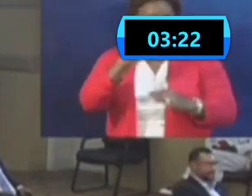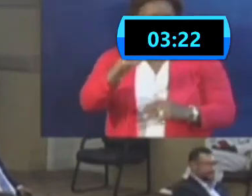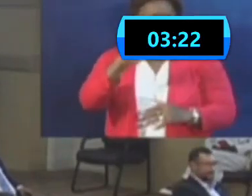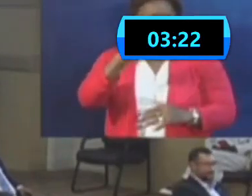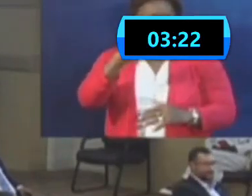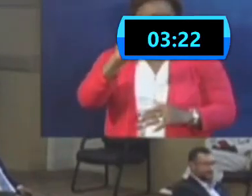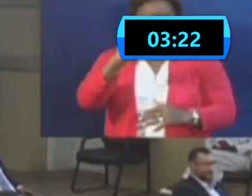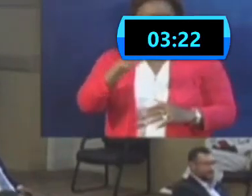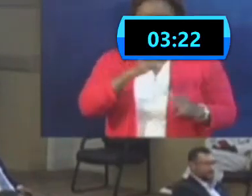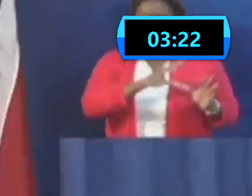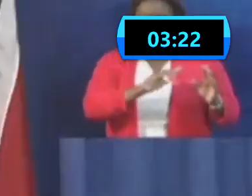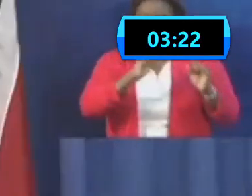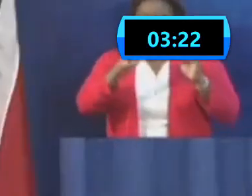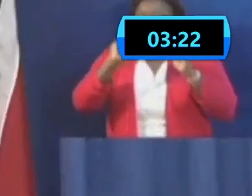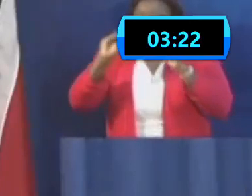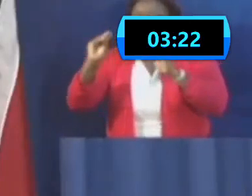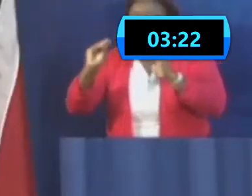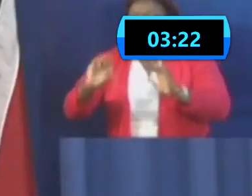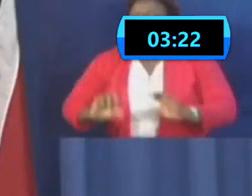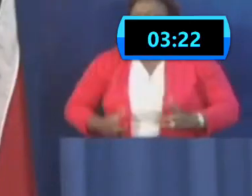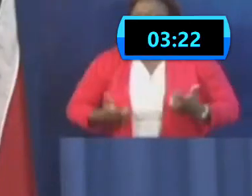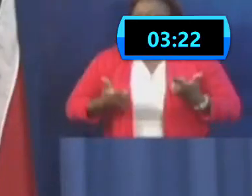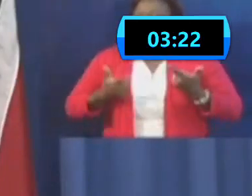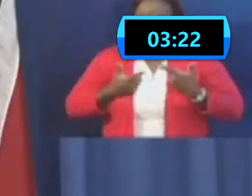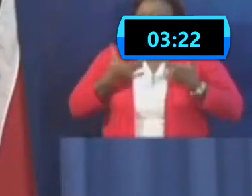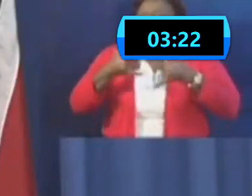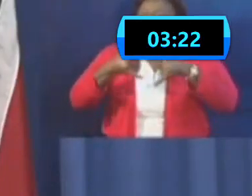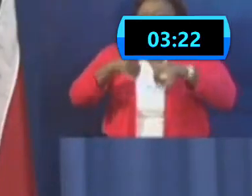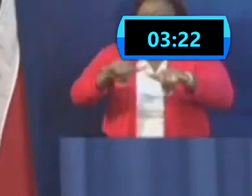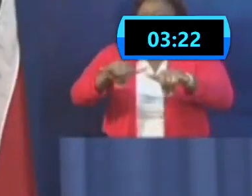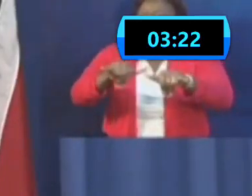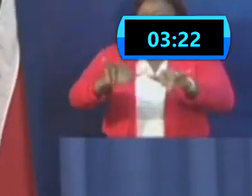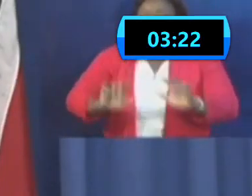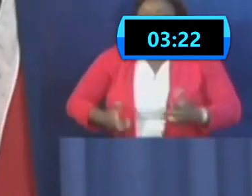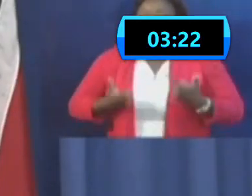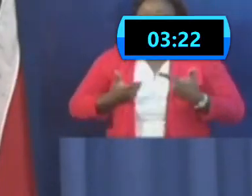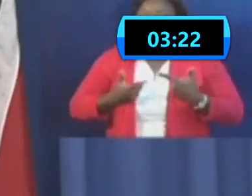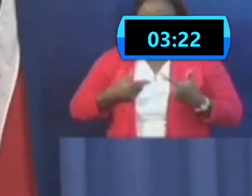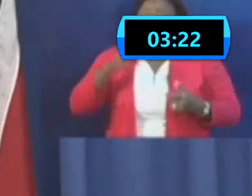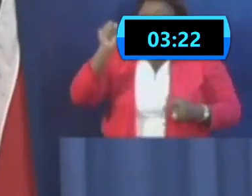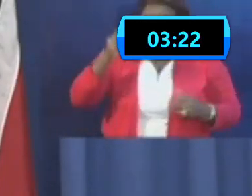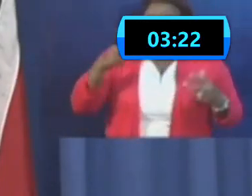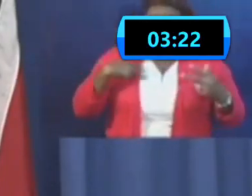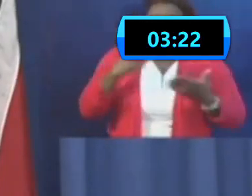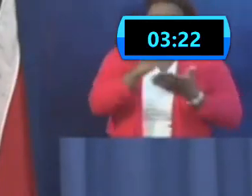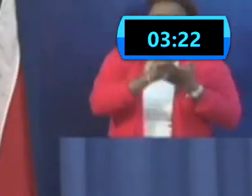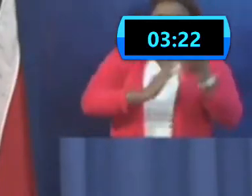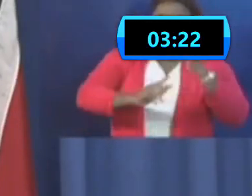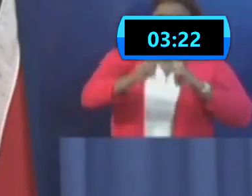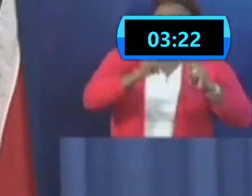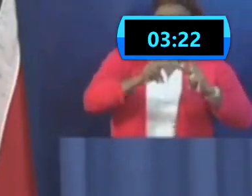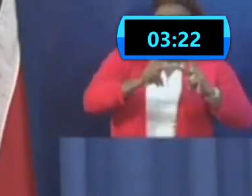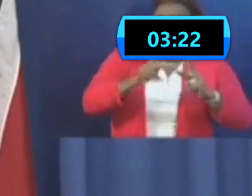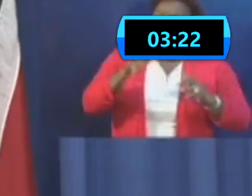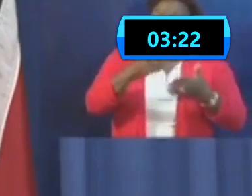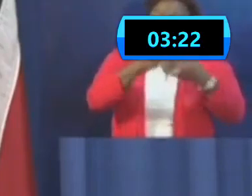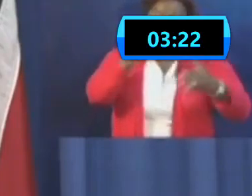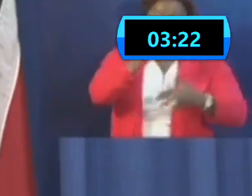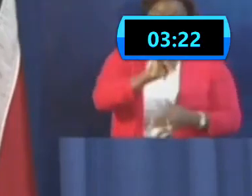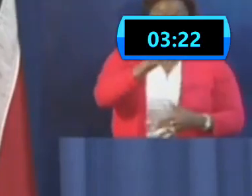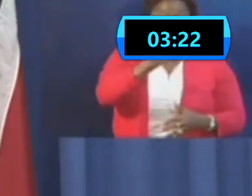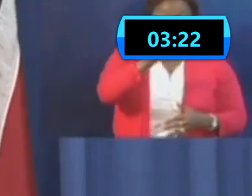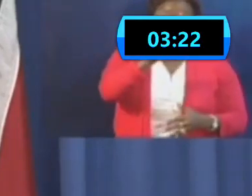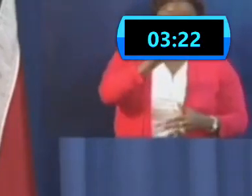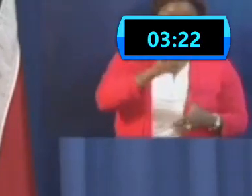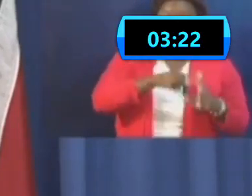it alive? Yeah, so there have been many cases that persons would have gone into ICU and been stepped back down to HDU and then, of course, to the wards and back home.